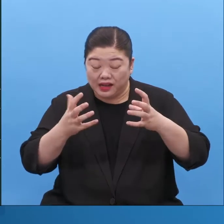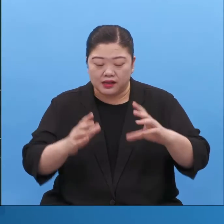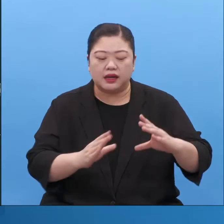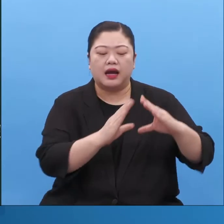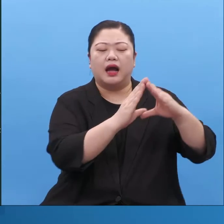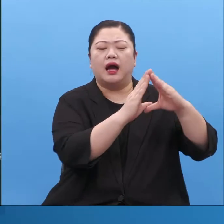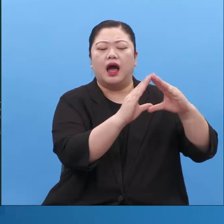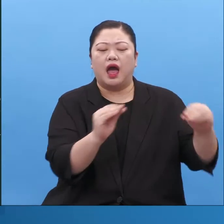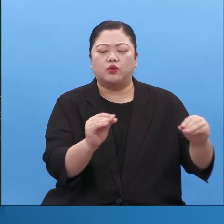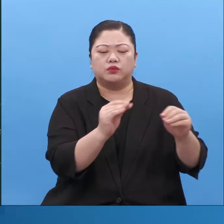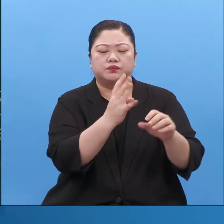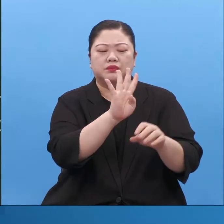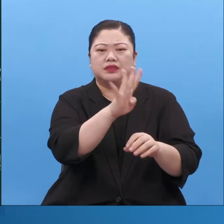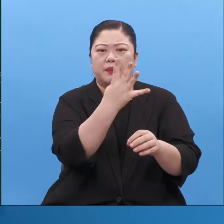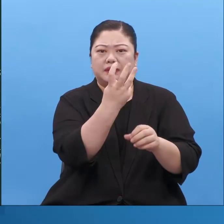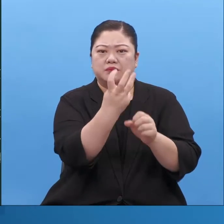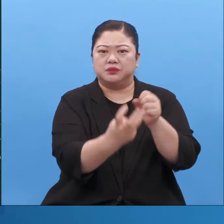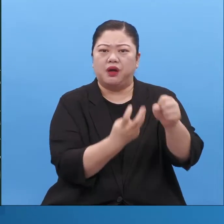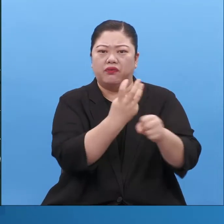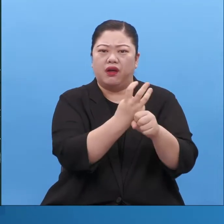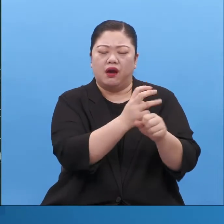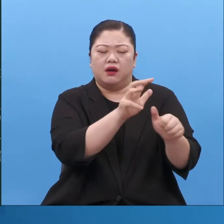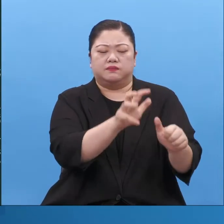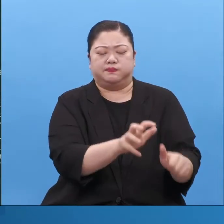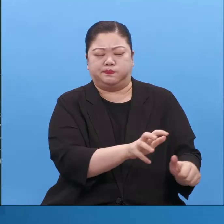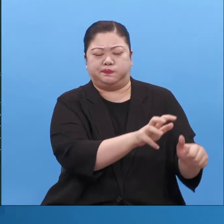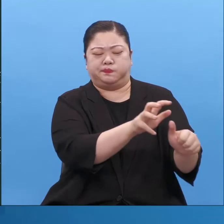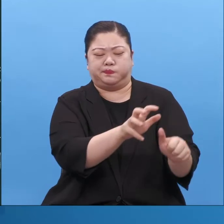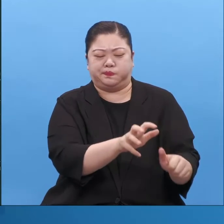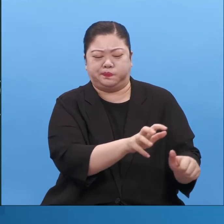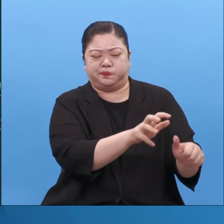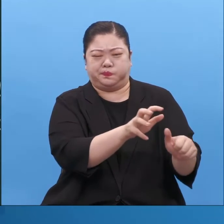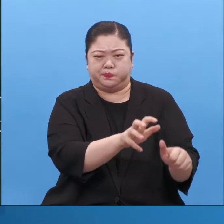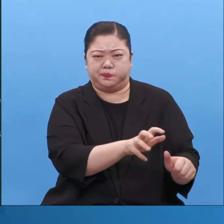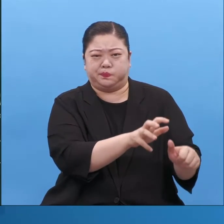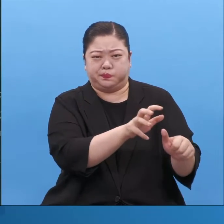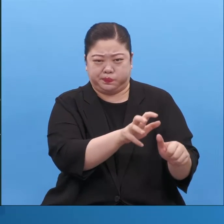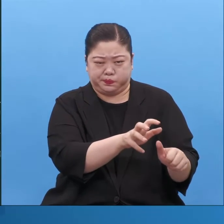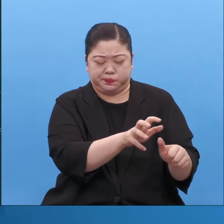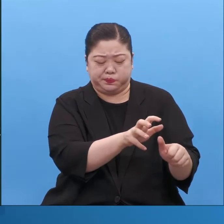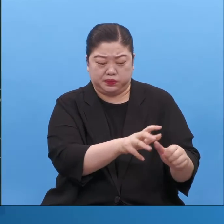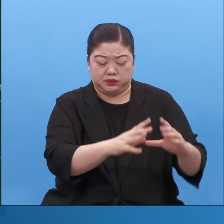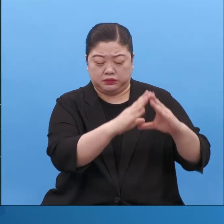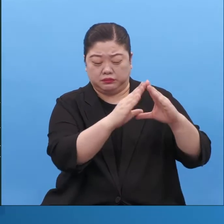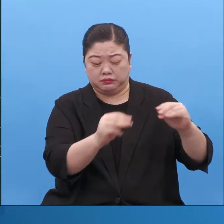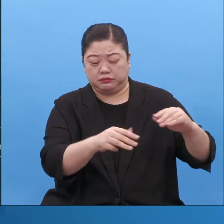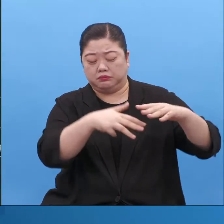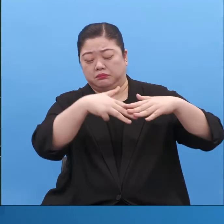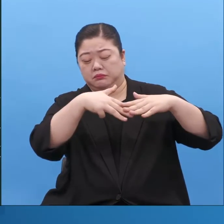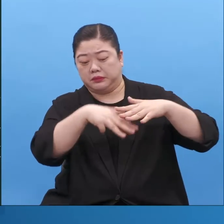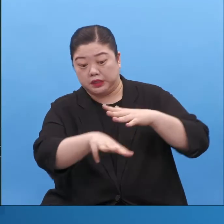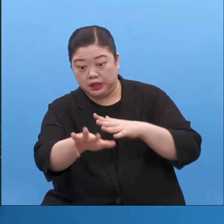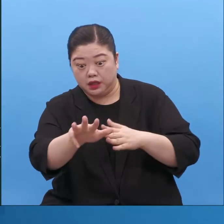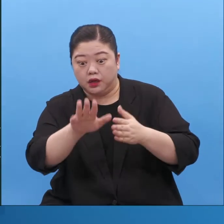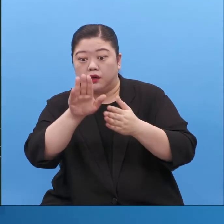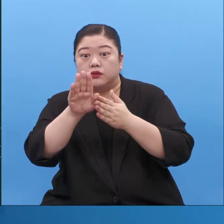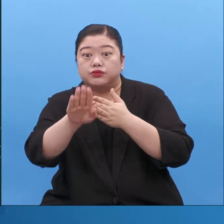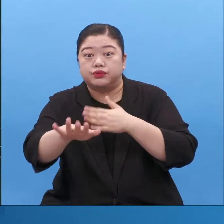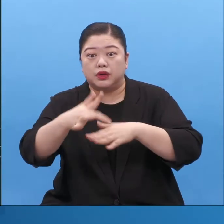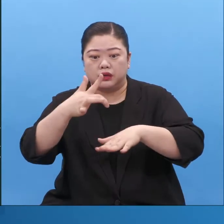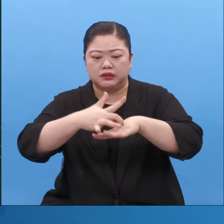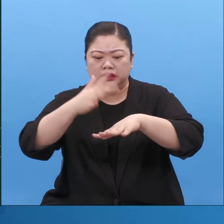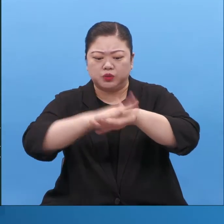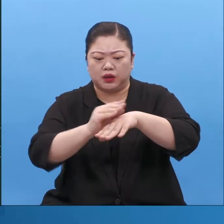if you want to escape from all of Satan's strategy in Egypt then you have to stay in the wilderness for 40 years. Why? Because he had to teach them everything.